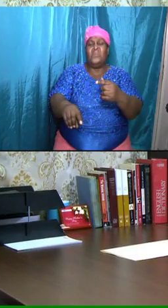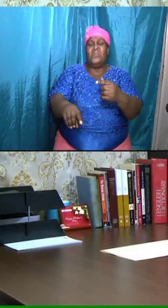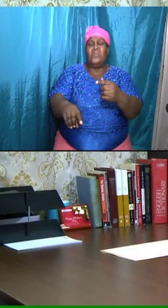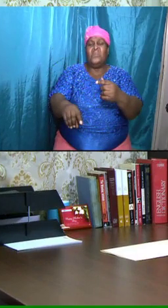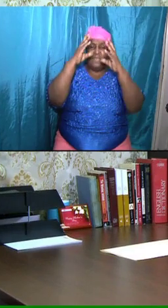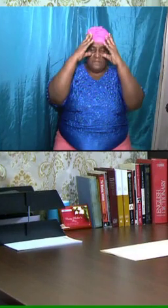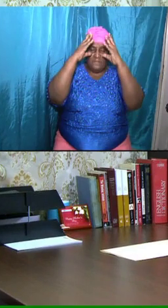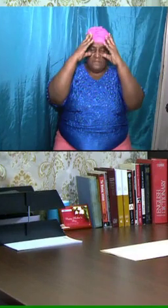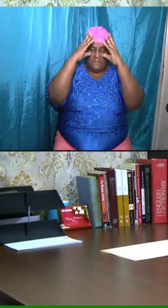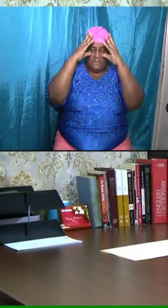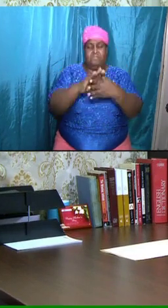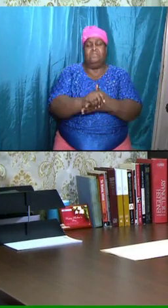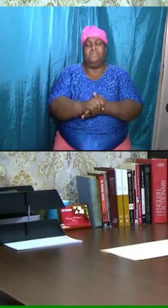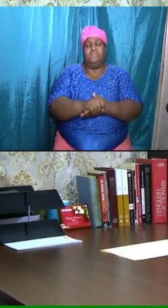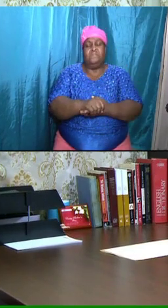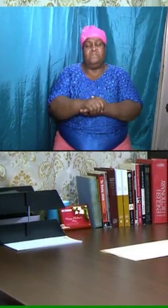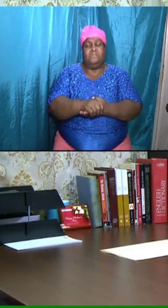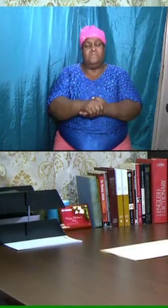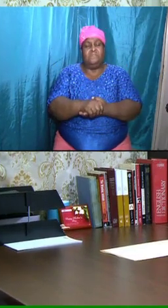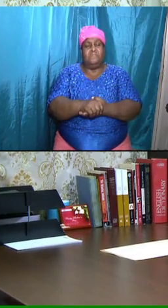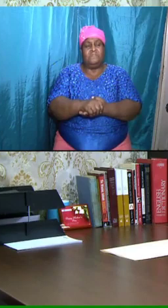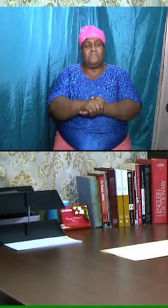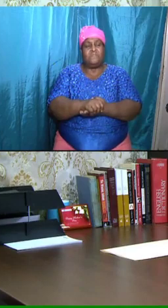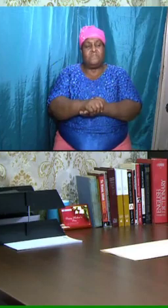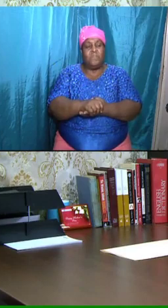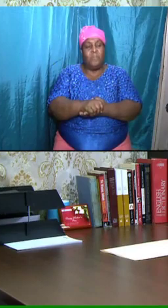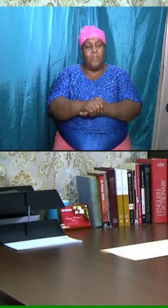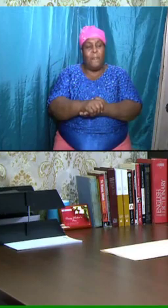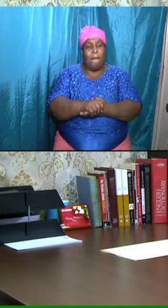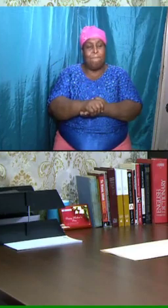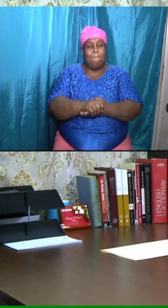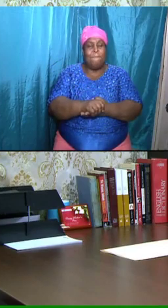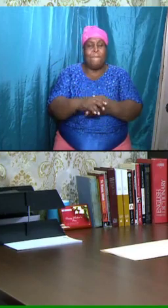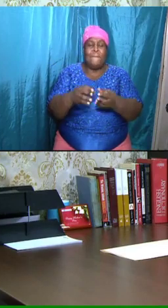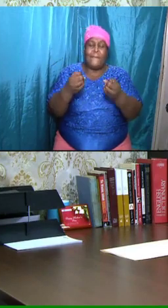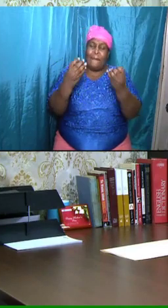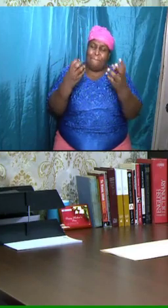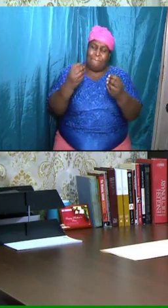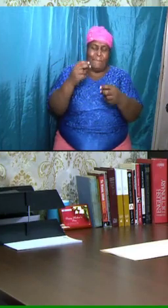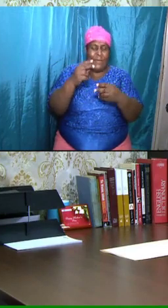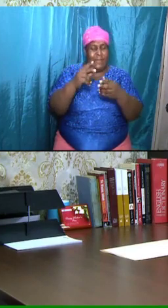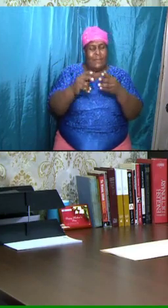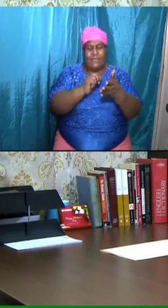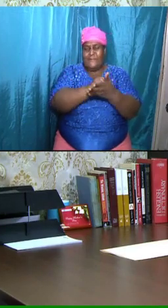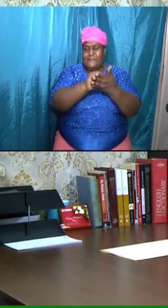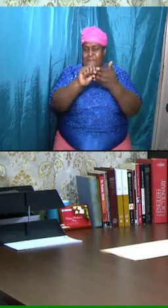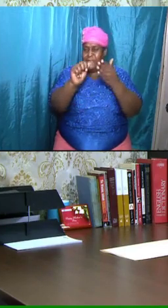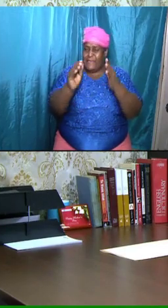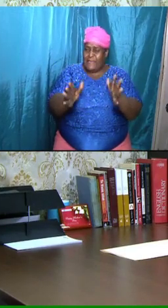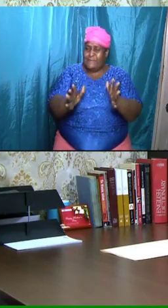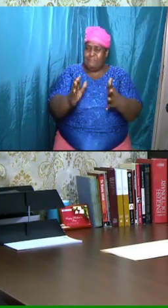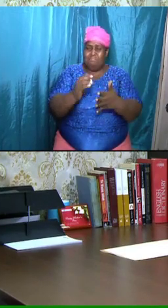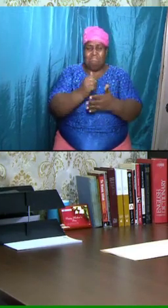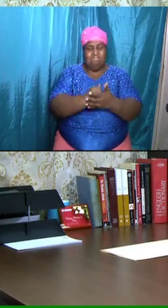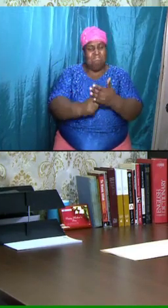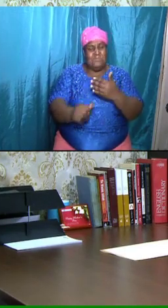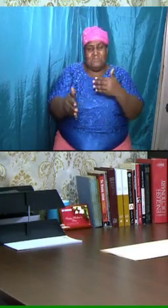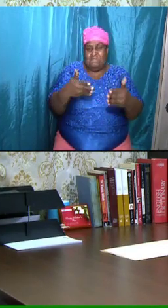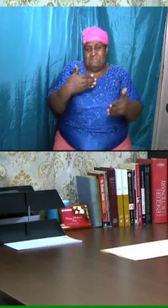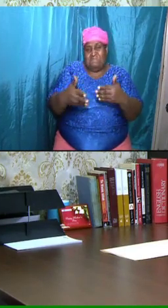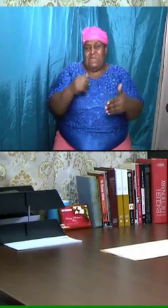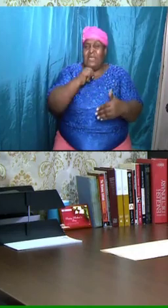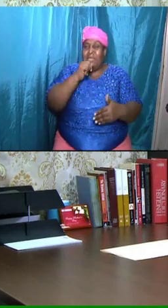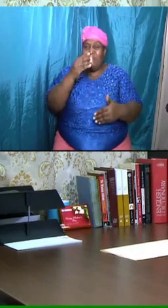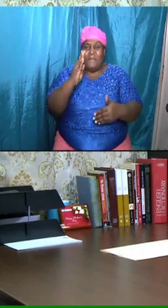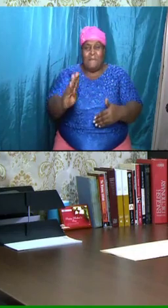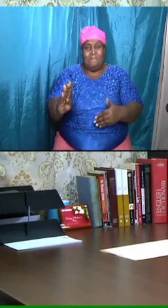Also, a couple of saints, some might not be saints from our